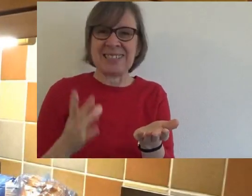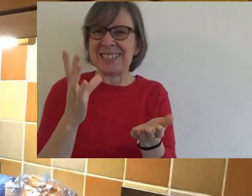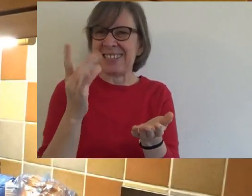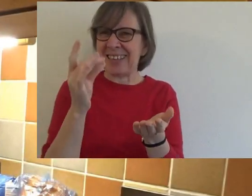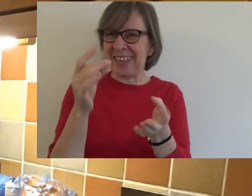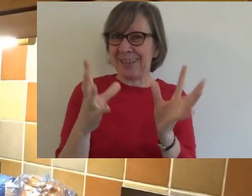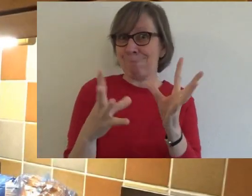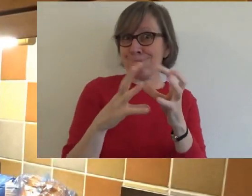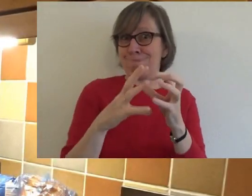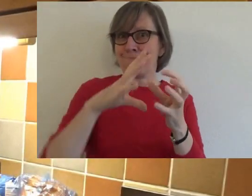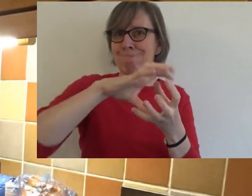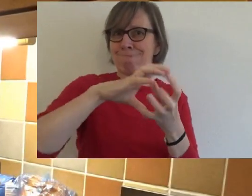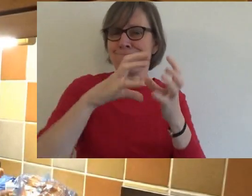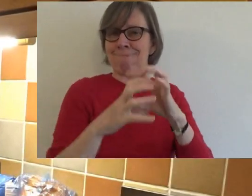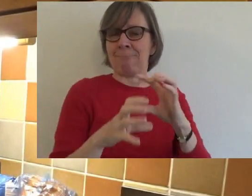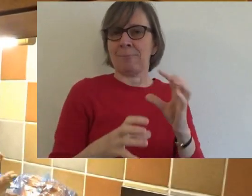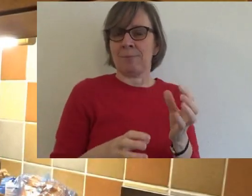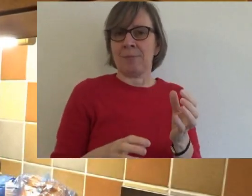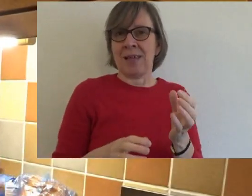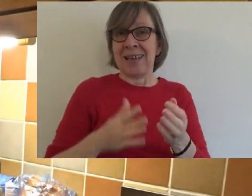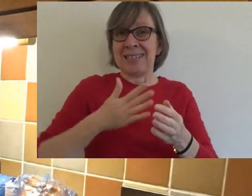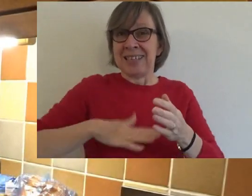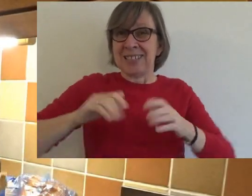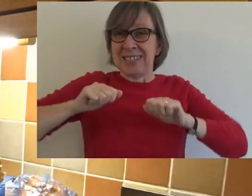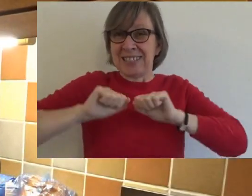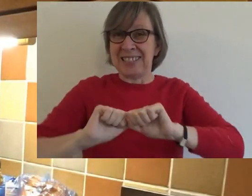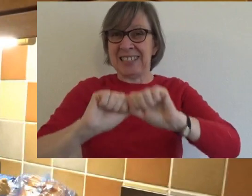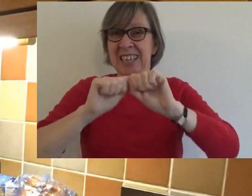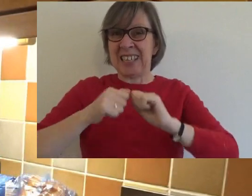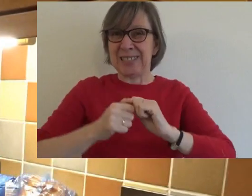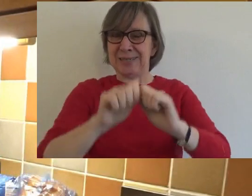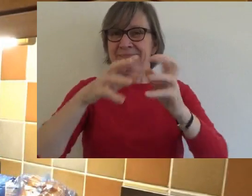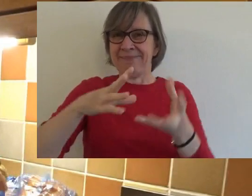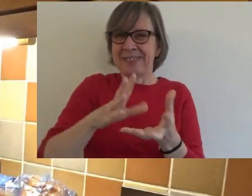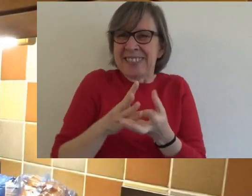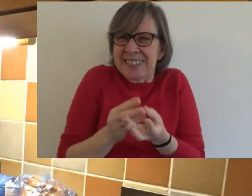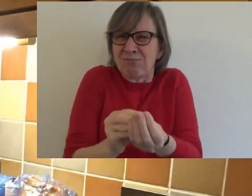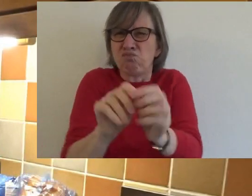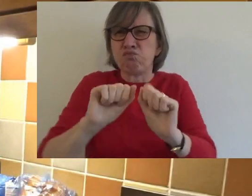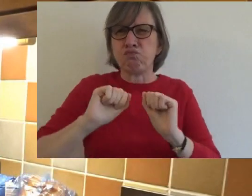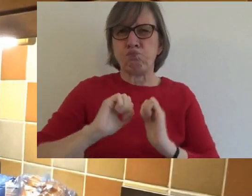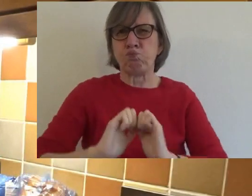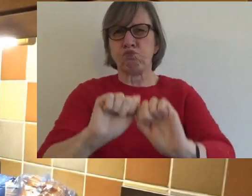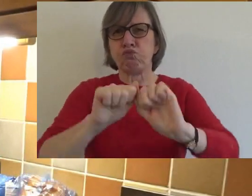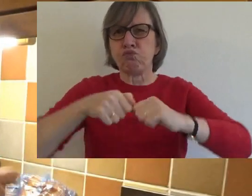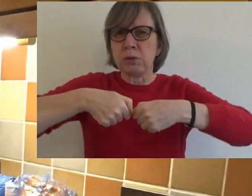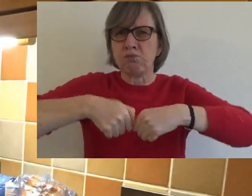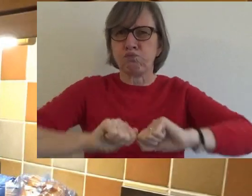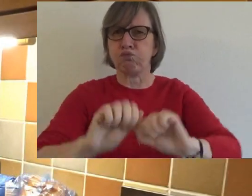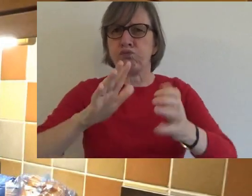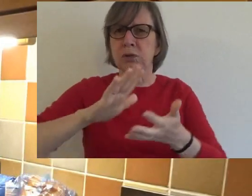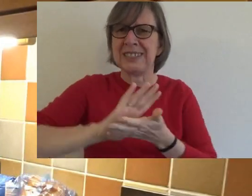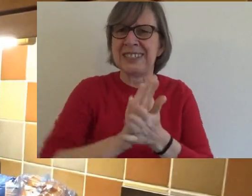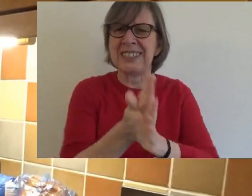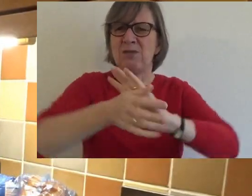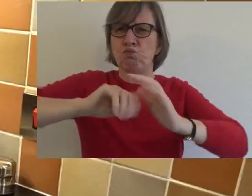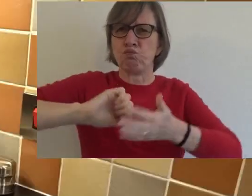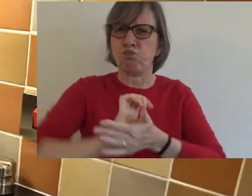Right, still all stuck on my hands. So I need to knead this for around about five minutes.